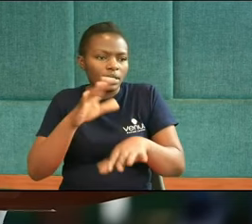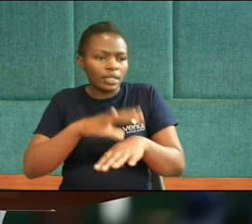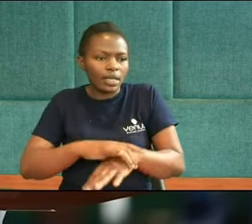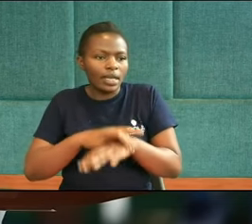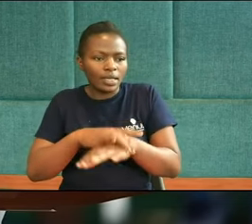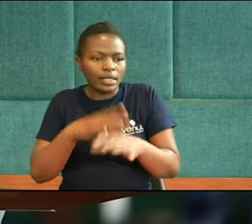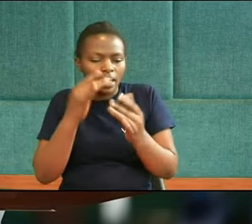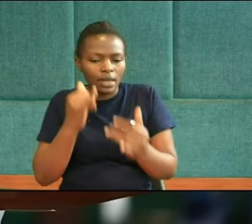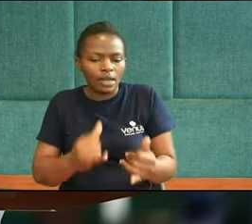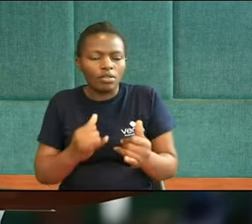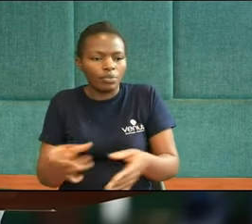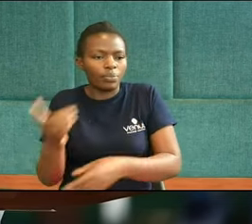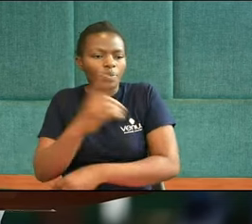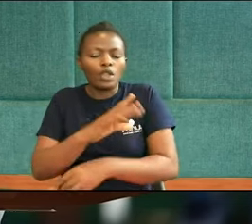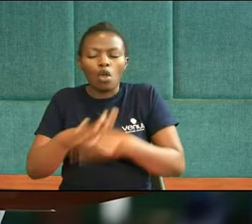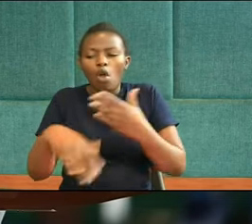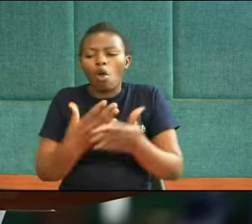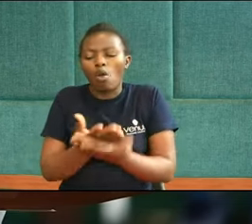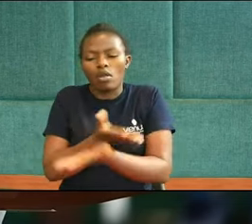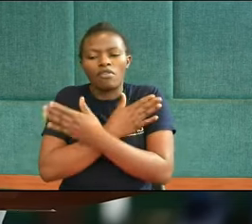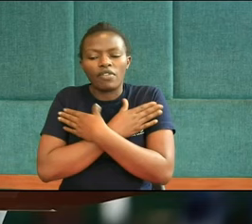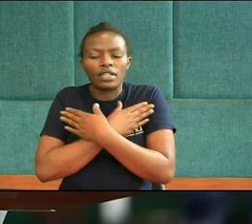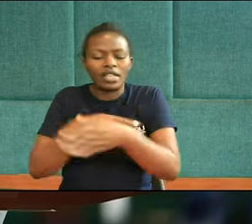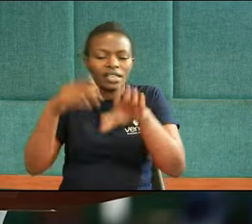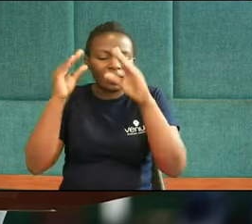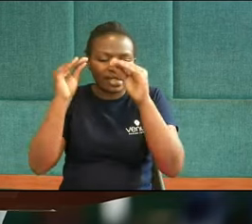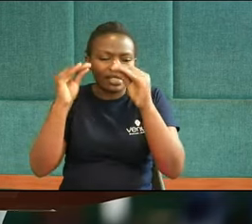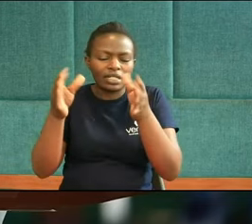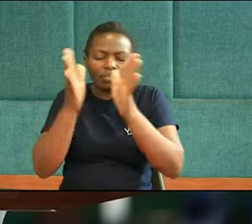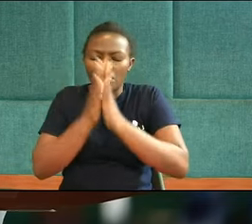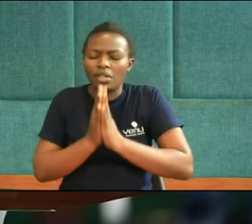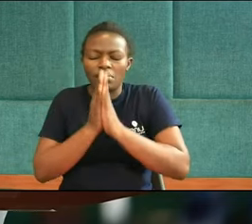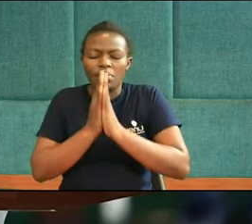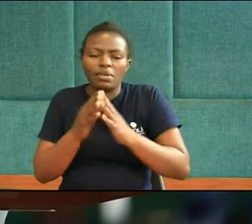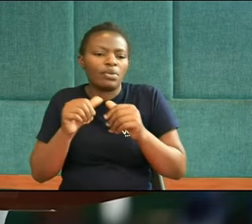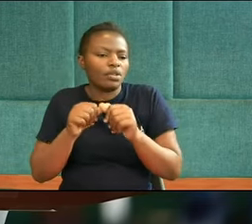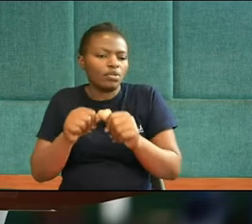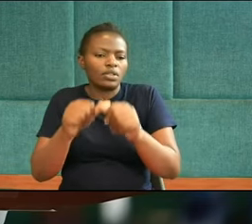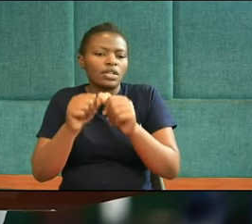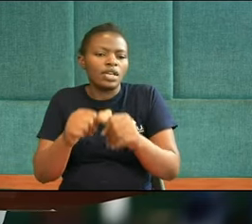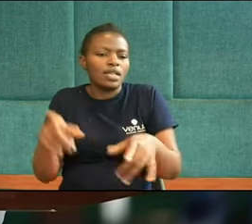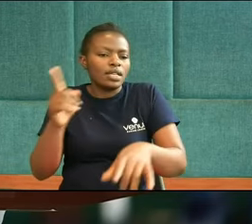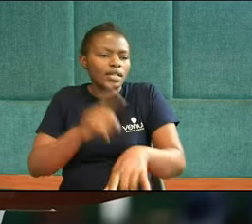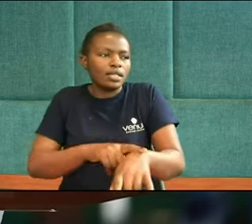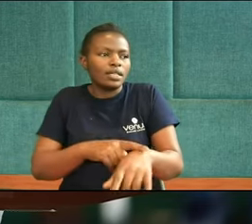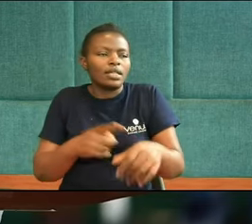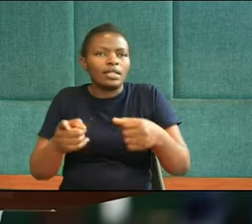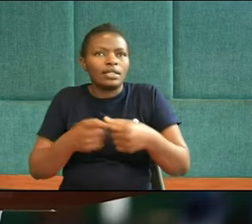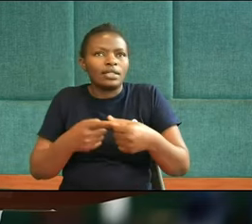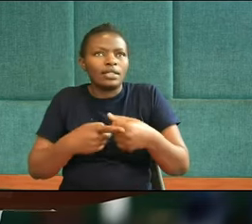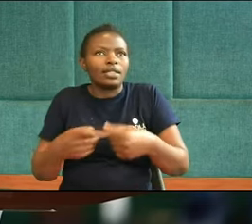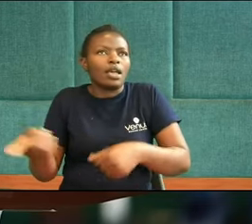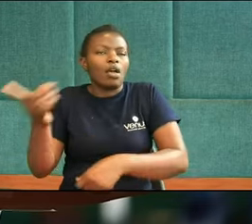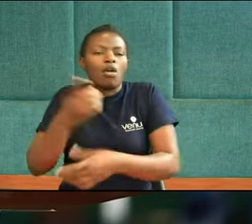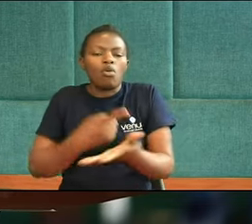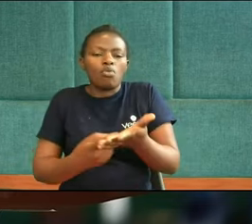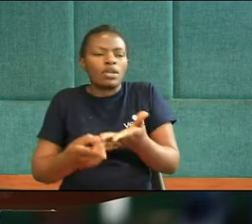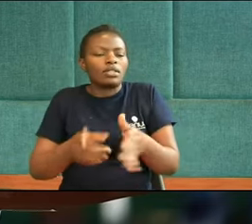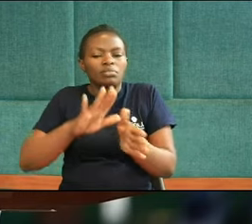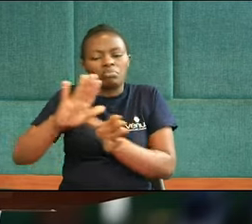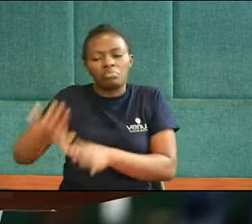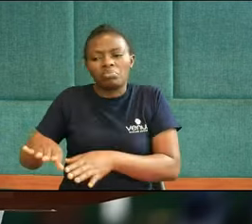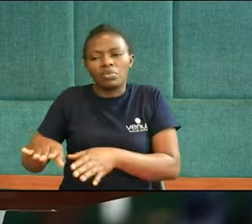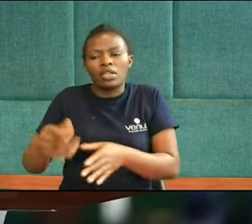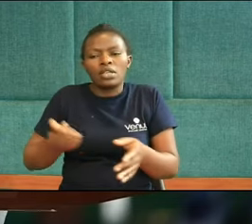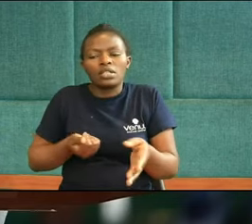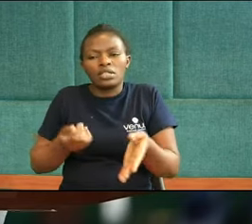every night. Her classmates also prayed. The school's teachers prayed. Six weeks passed, Kia grew tired of sitting at home. She couldn't